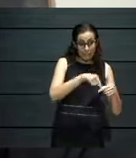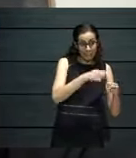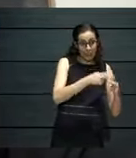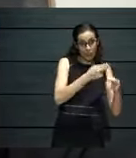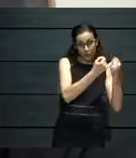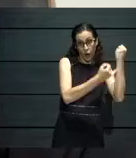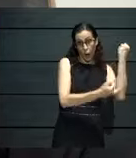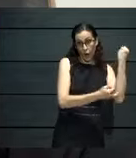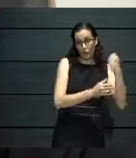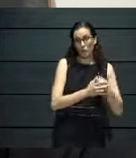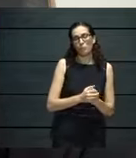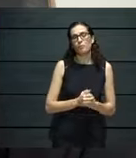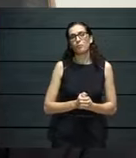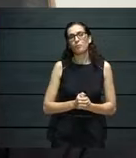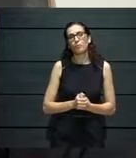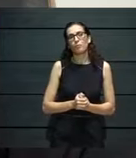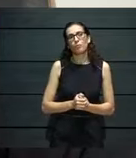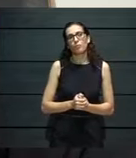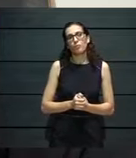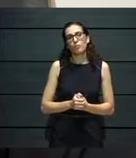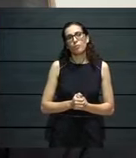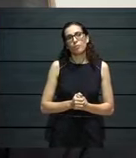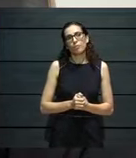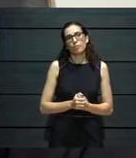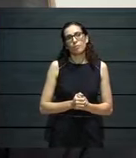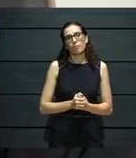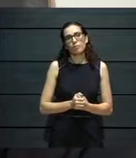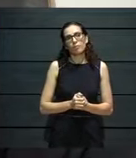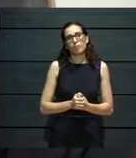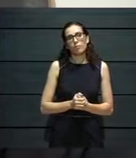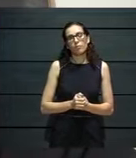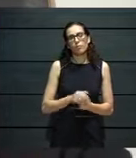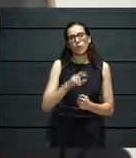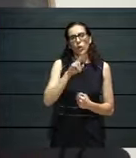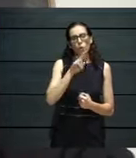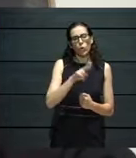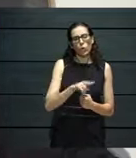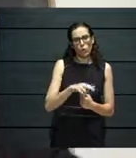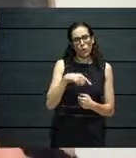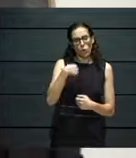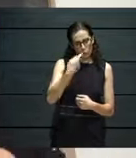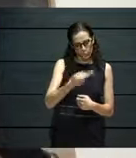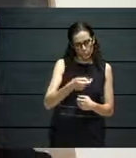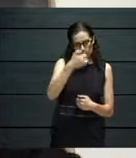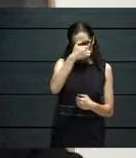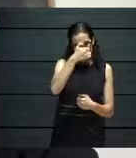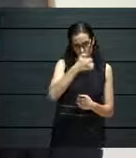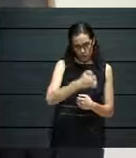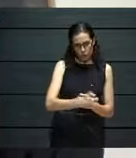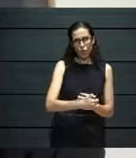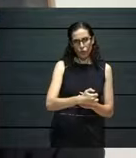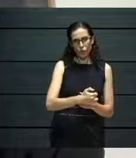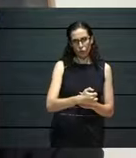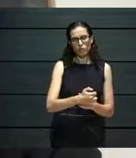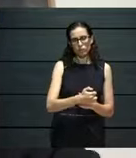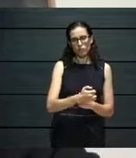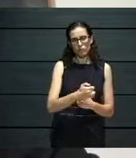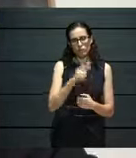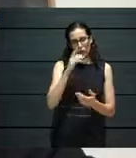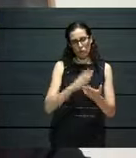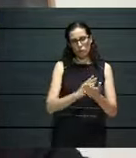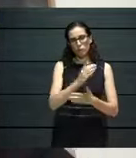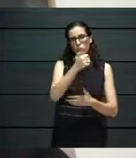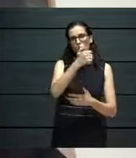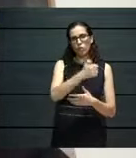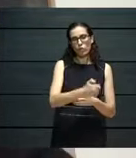Following that, in June, I believe, yes, we started off, we kicked off in June, beginning of June,